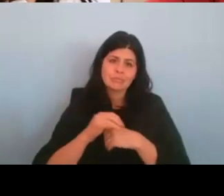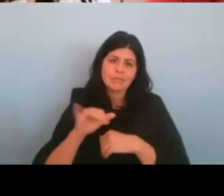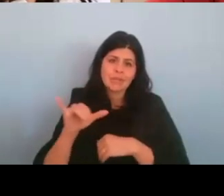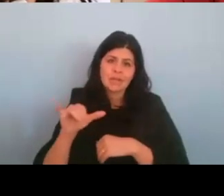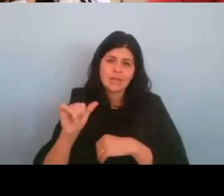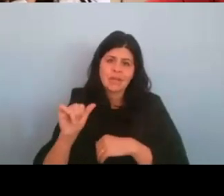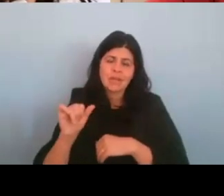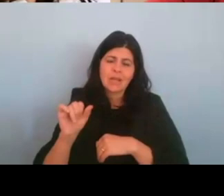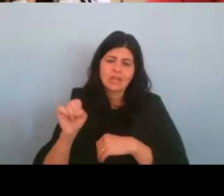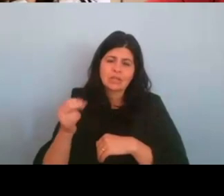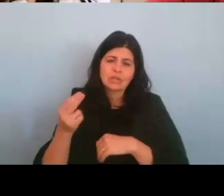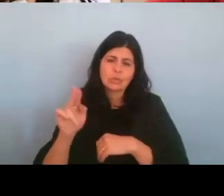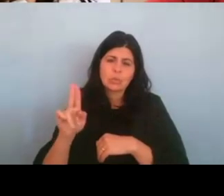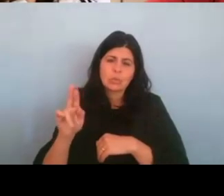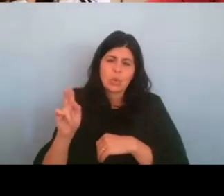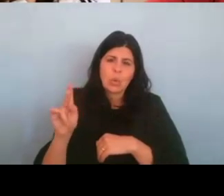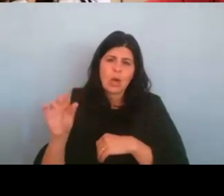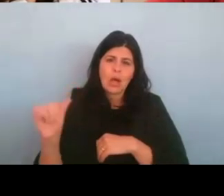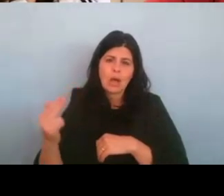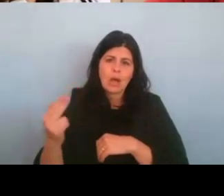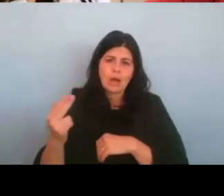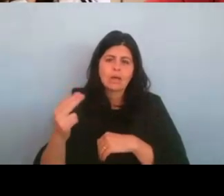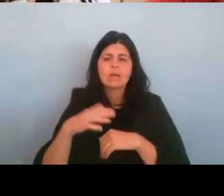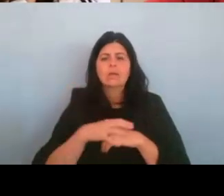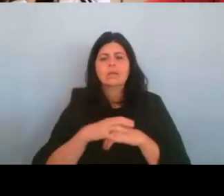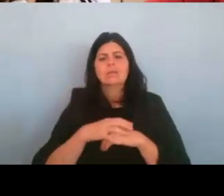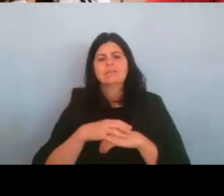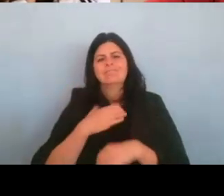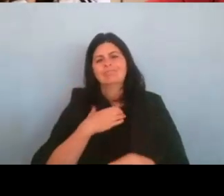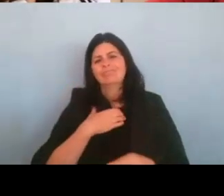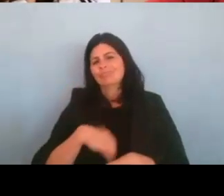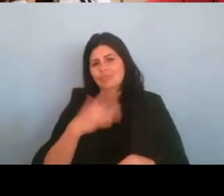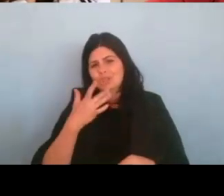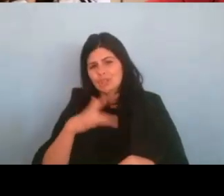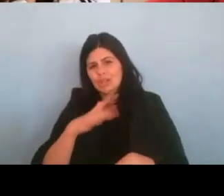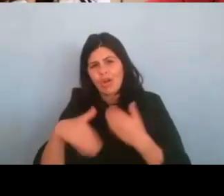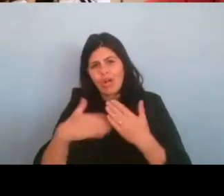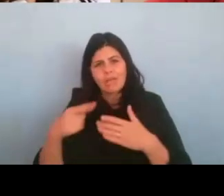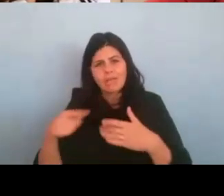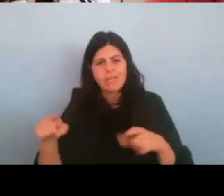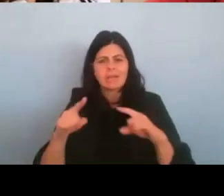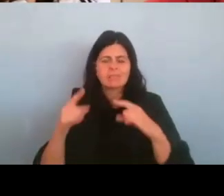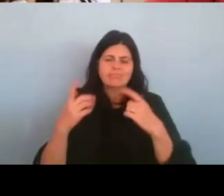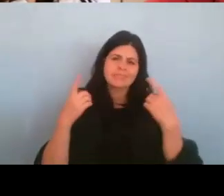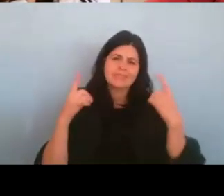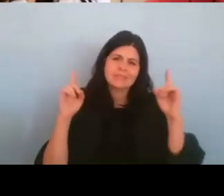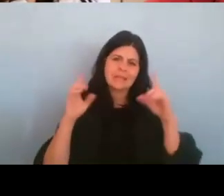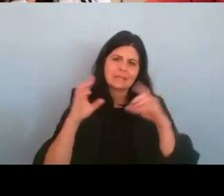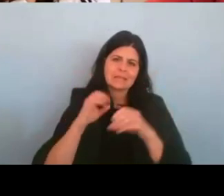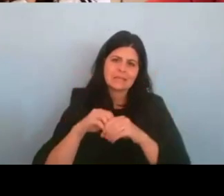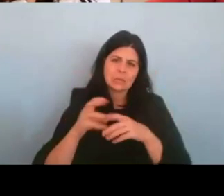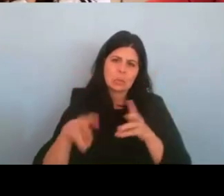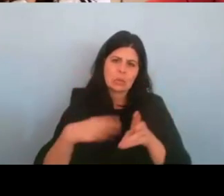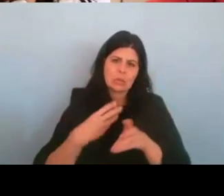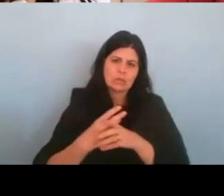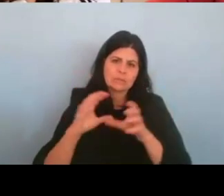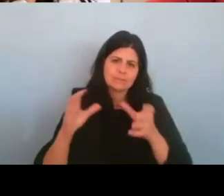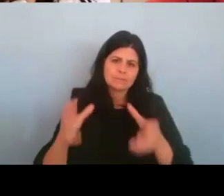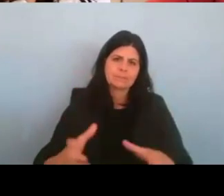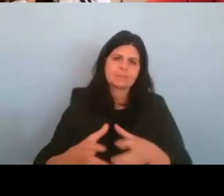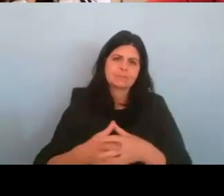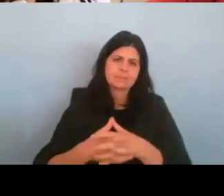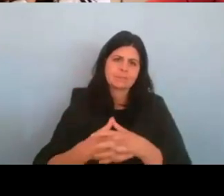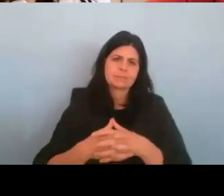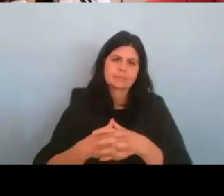and wishing you just all the success in the world. So this actually,